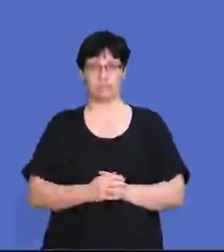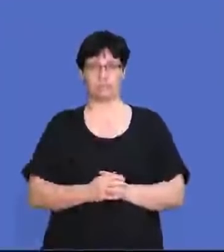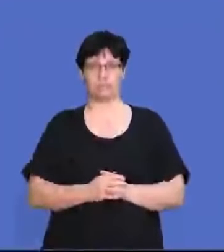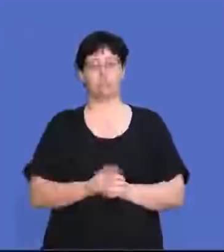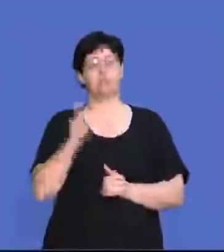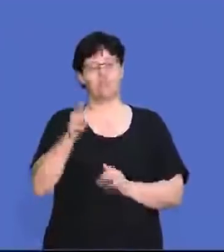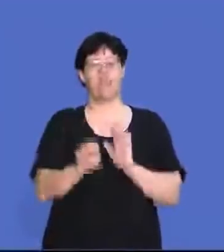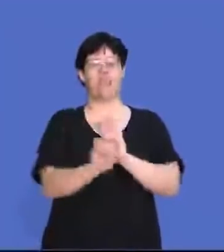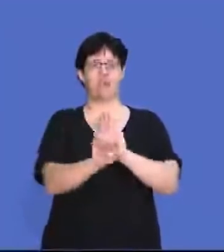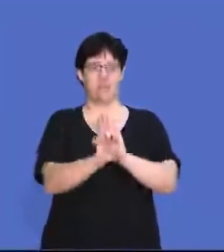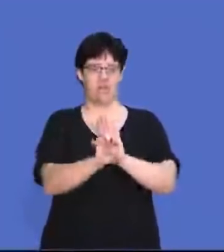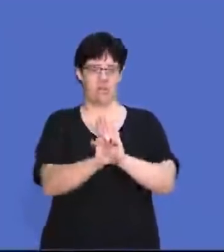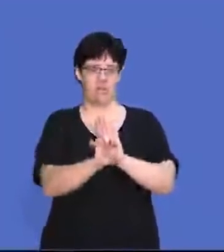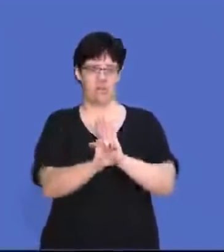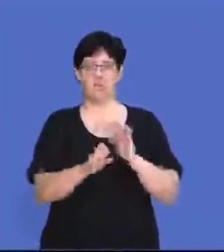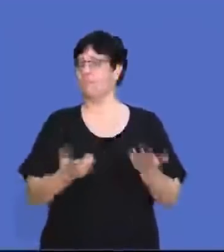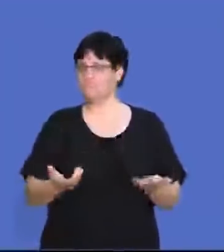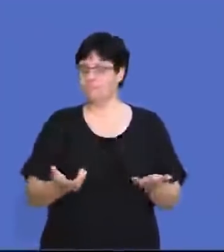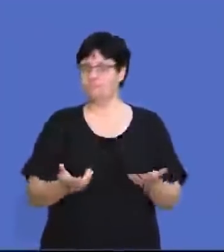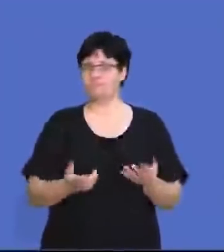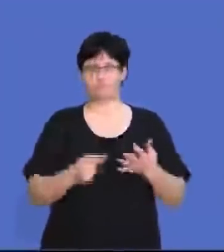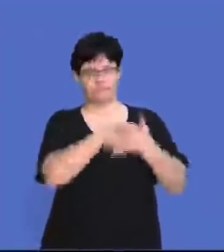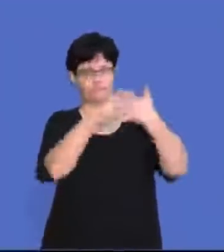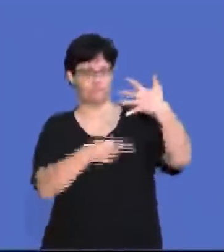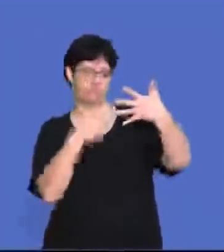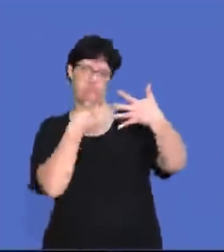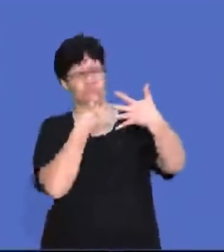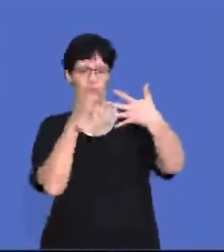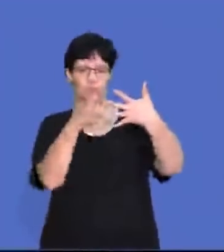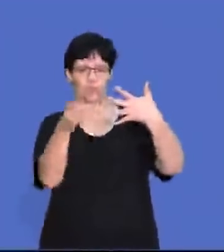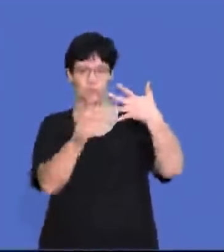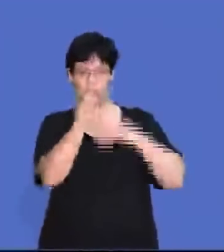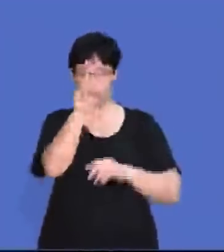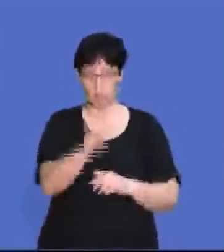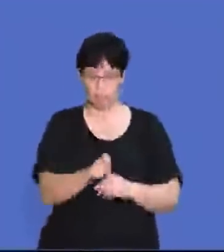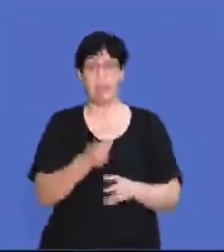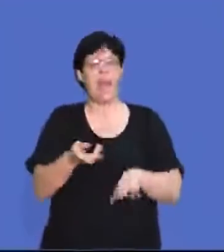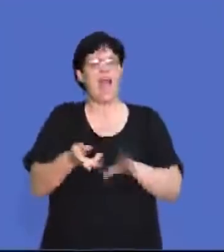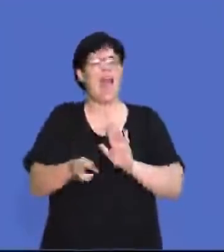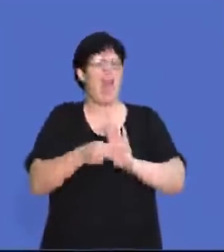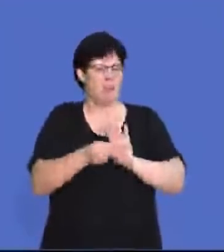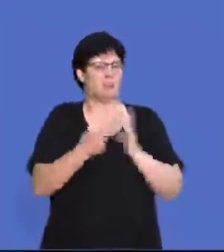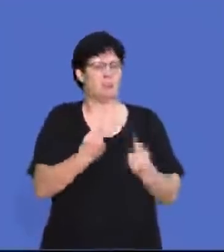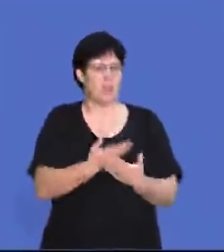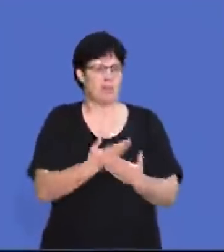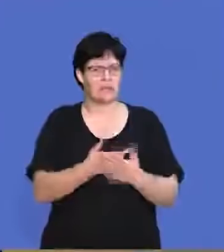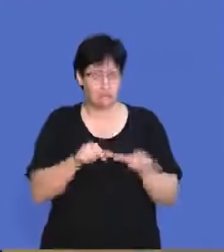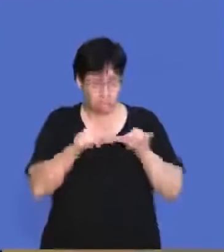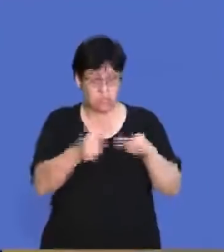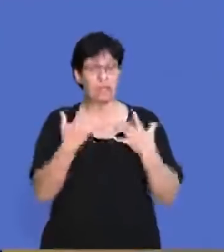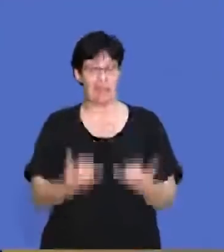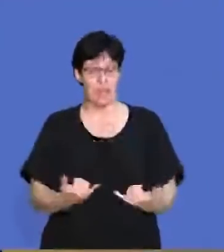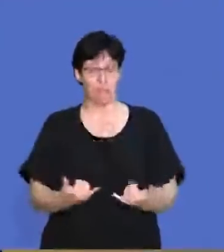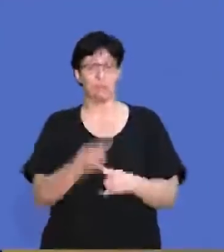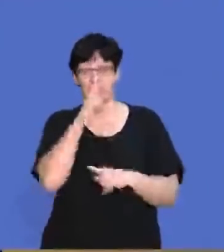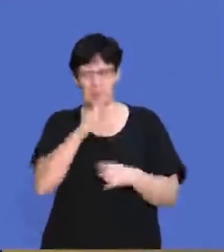This is just an example of a multiple choice question that you can do on the app. Please go ahead and do it now.